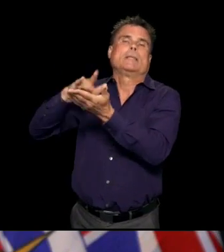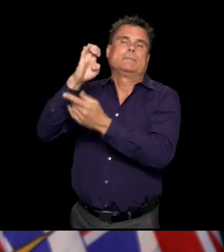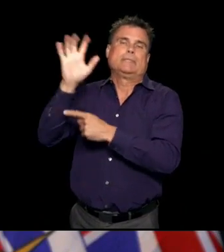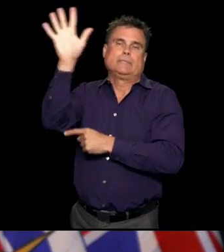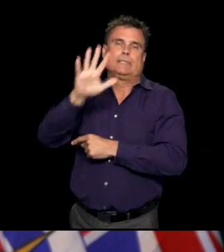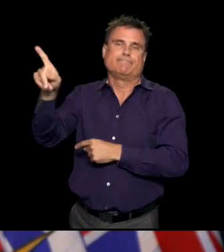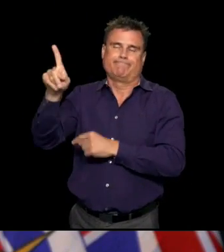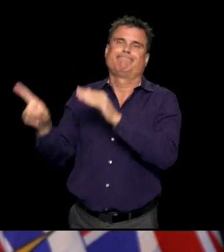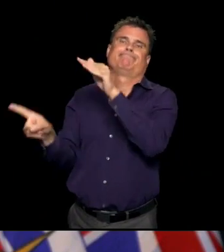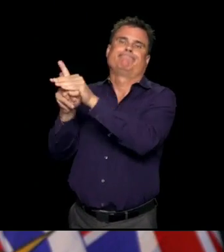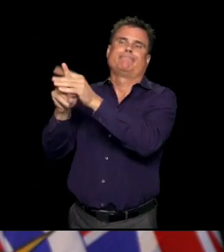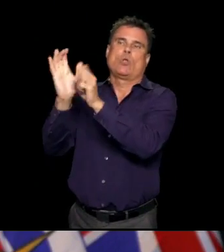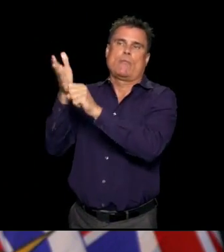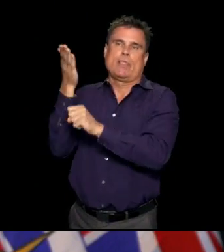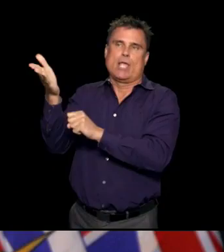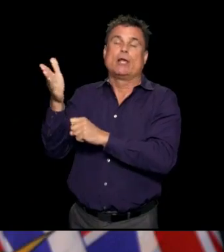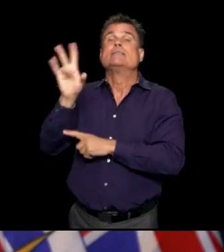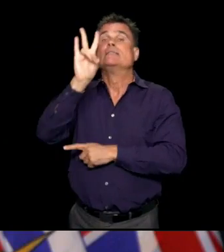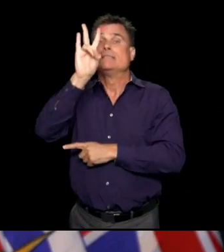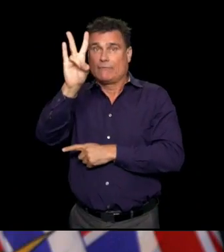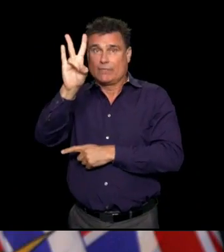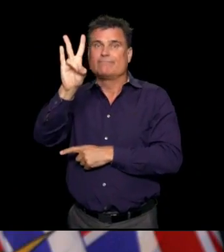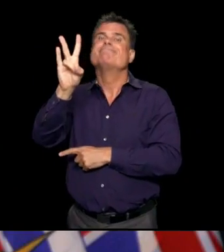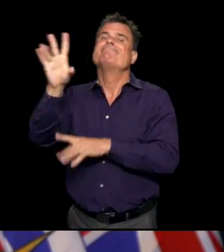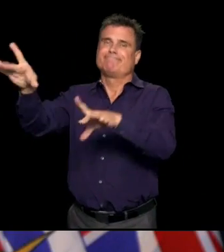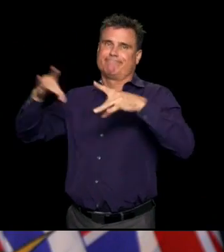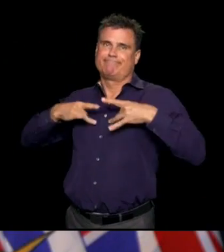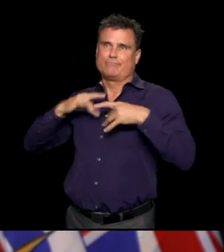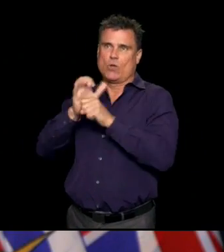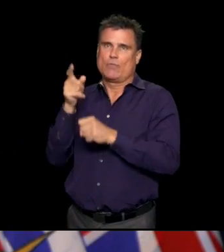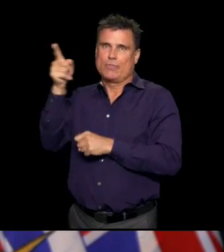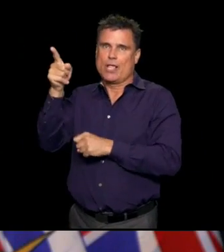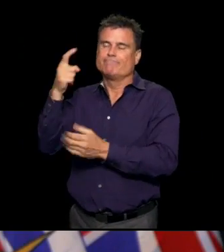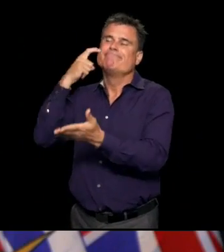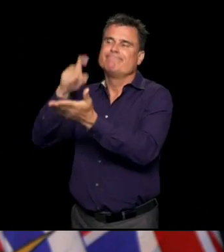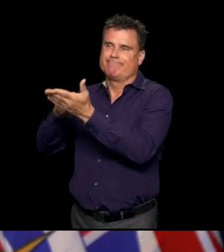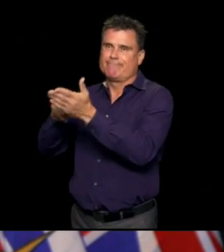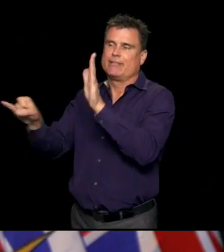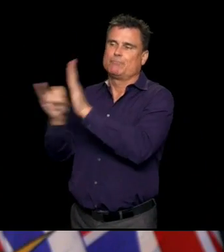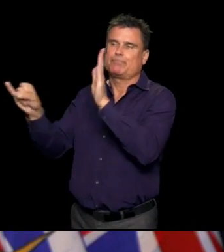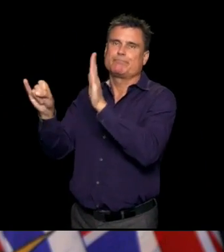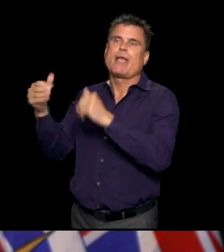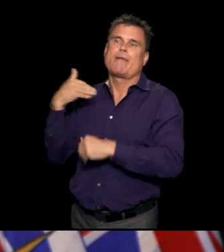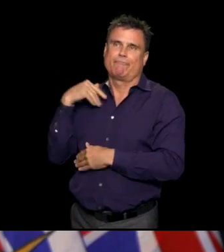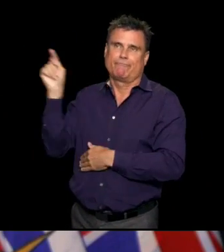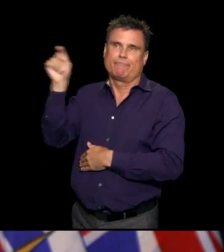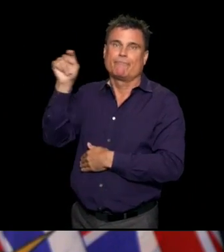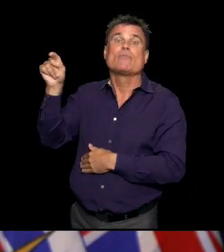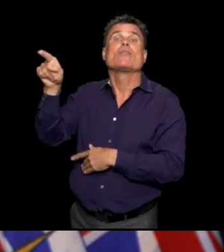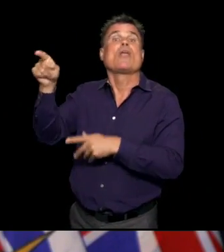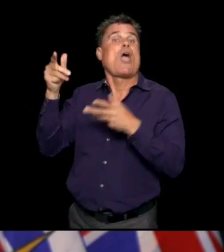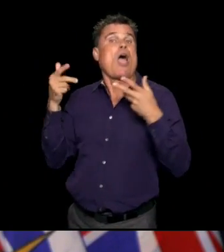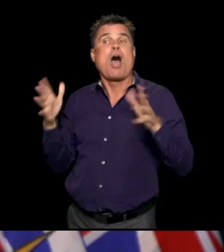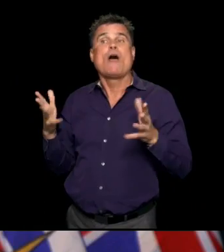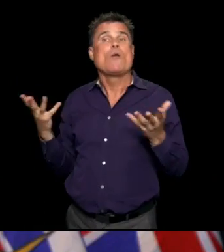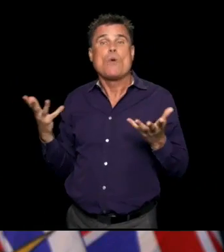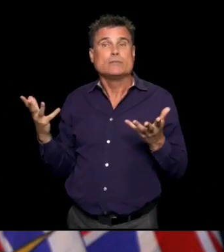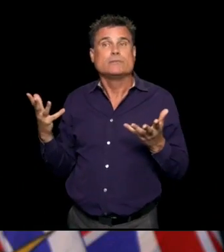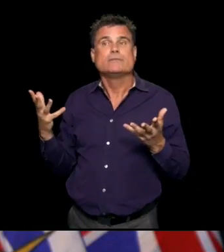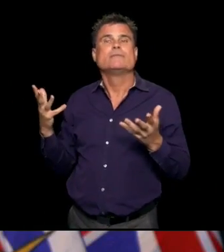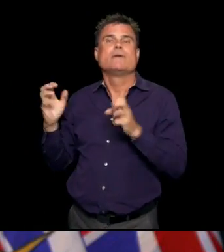investigating and monitoring this outbreak. There have been seven cases. The outbreak was identified after